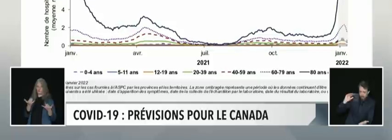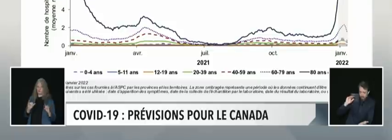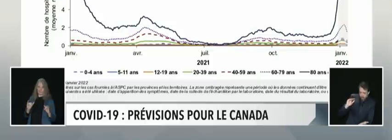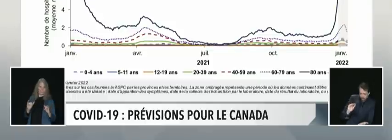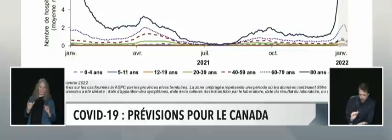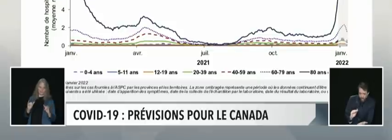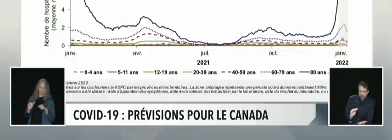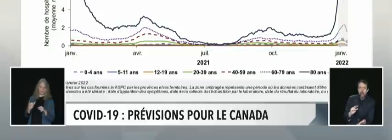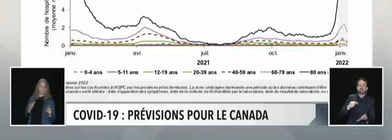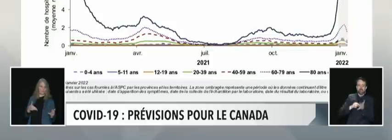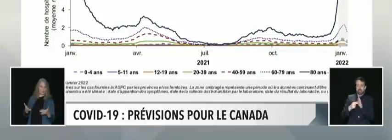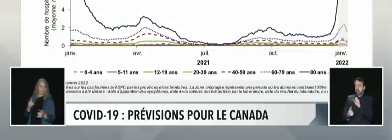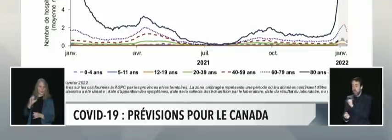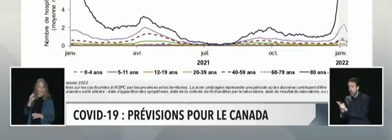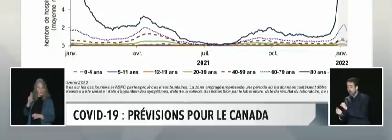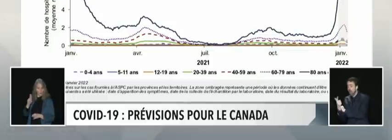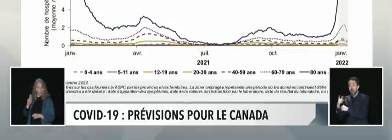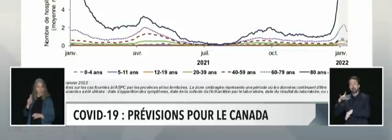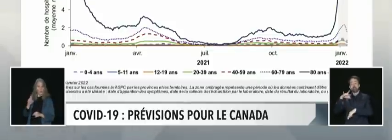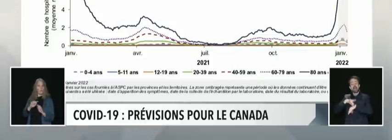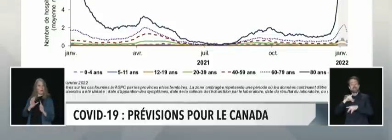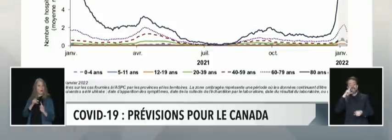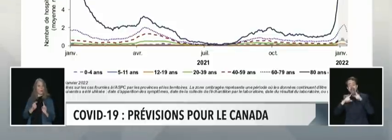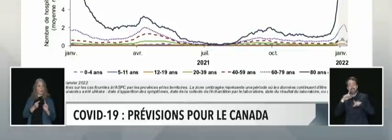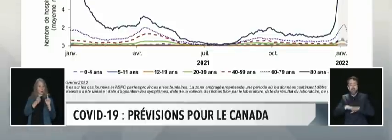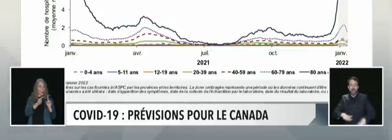le nombre de maladies graves chez les enfants.